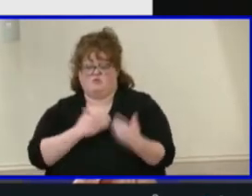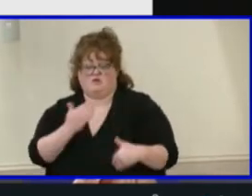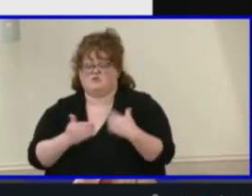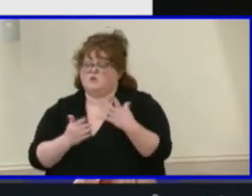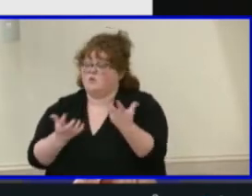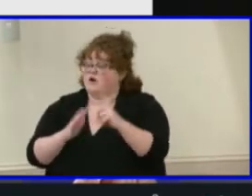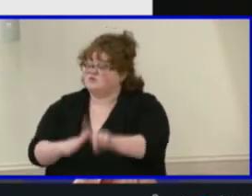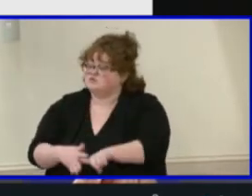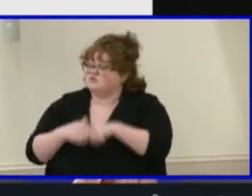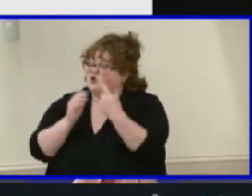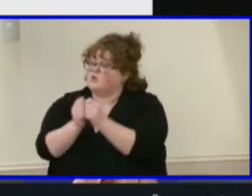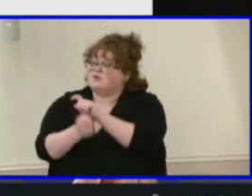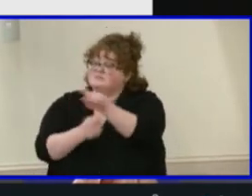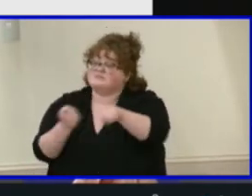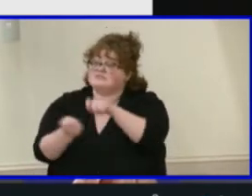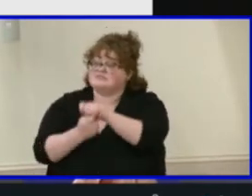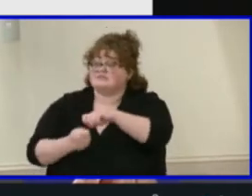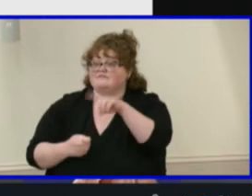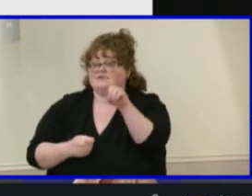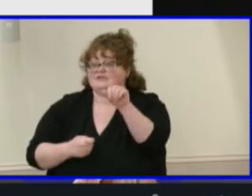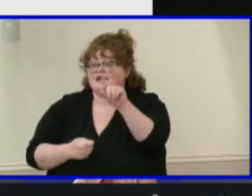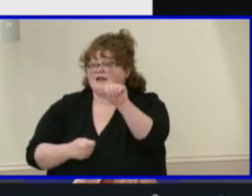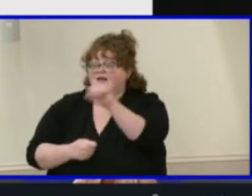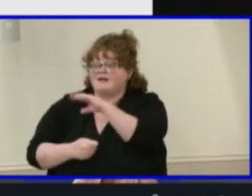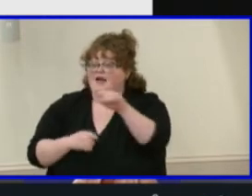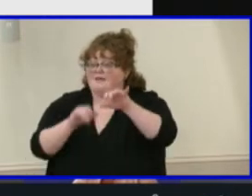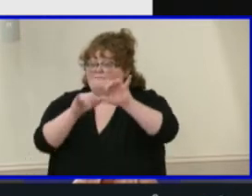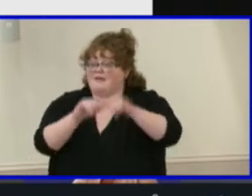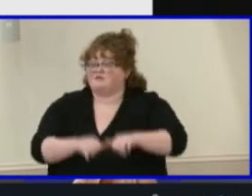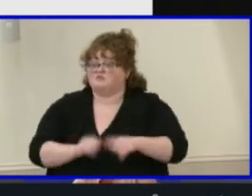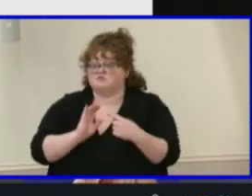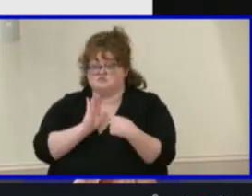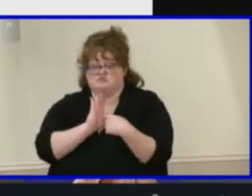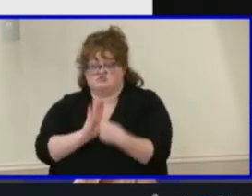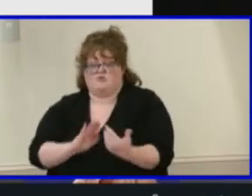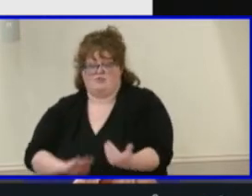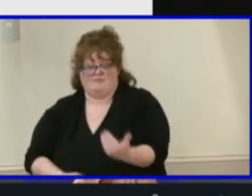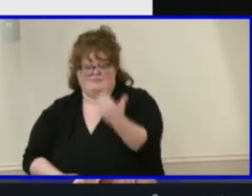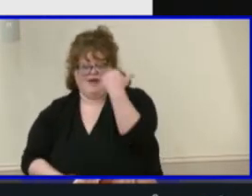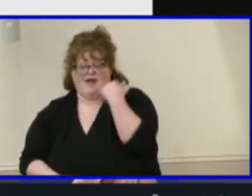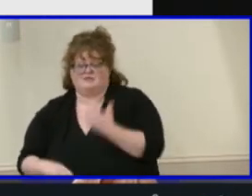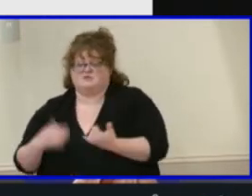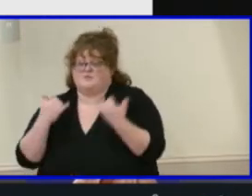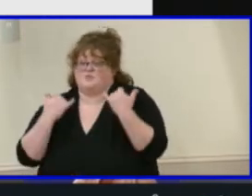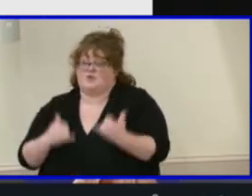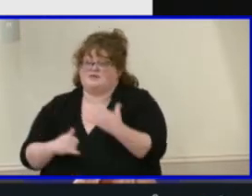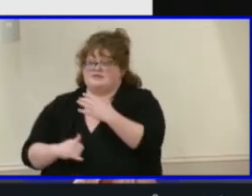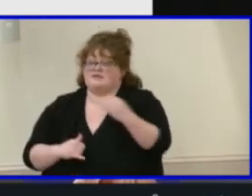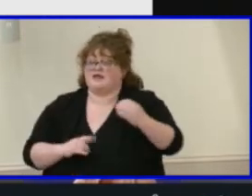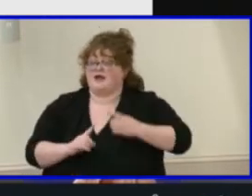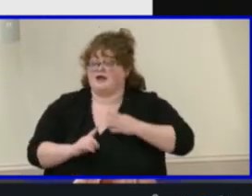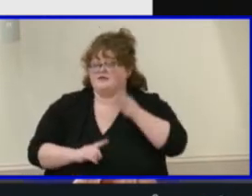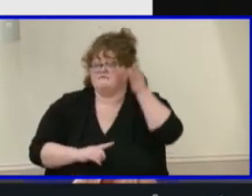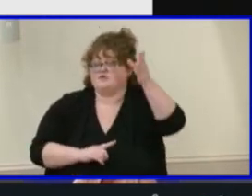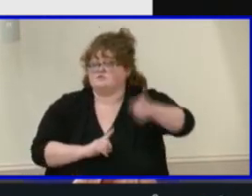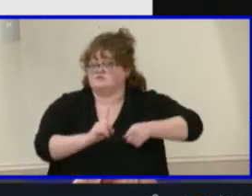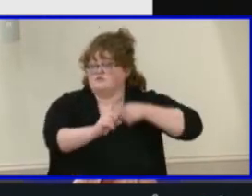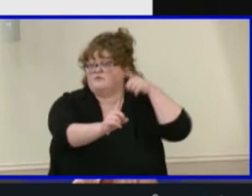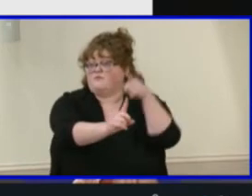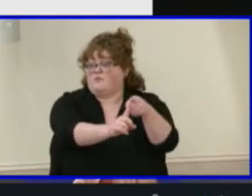to help paint the picture of the past, present, and ultimately where we need to go in the future.